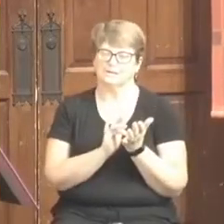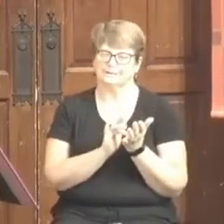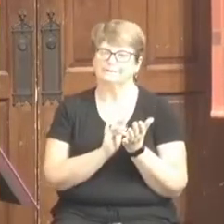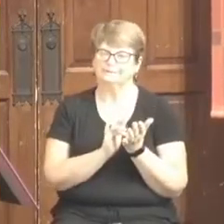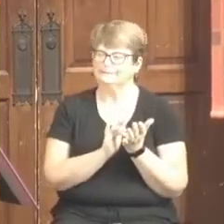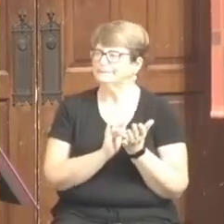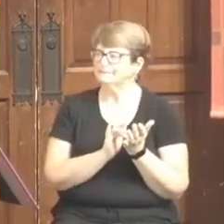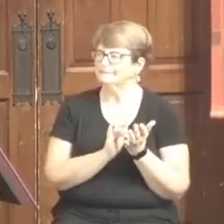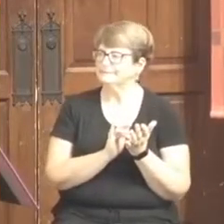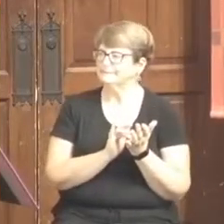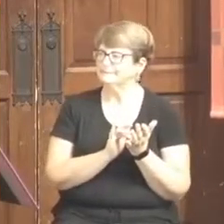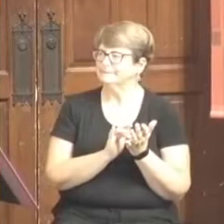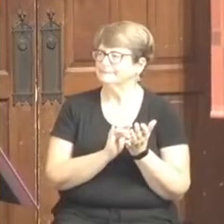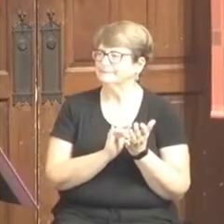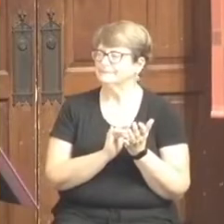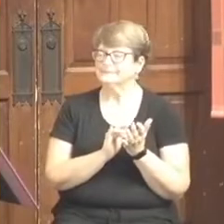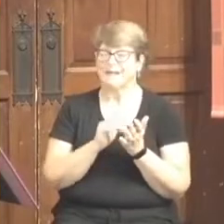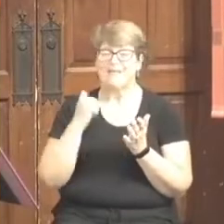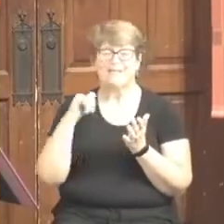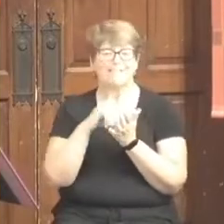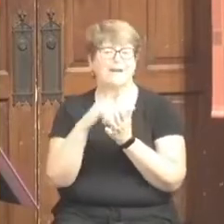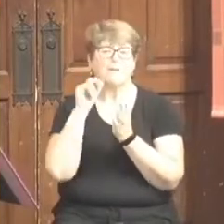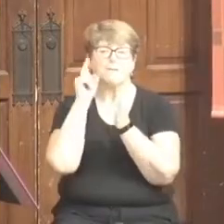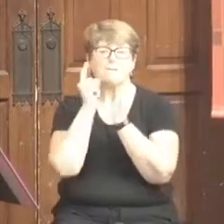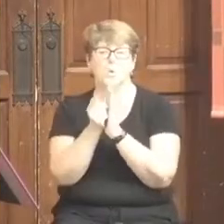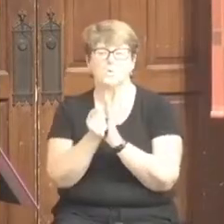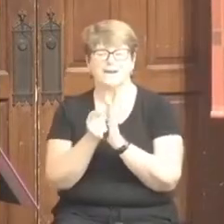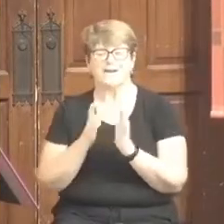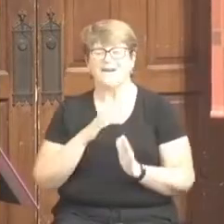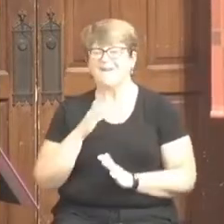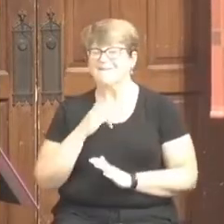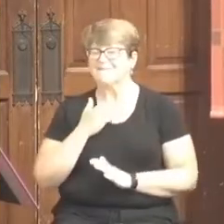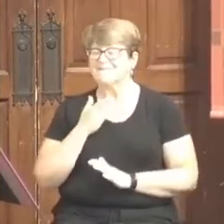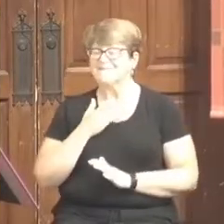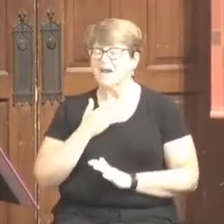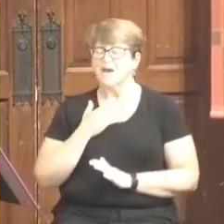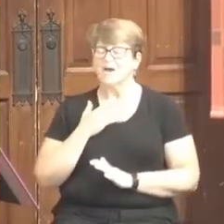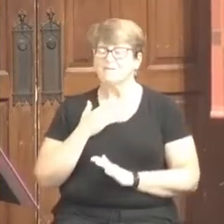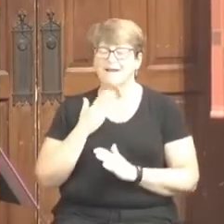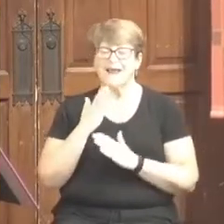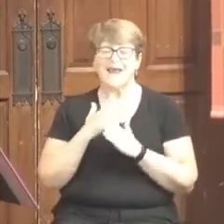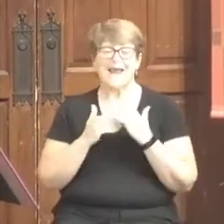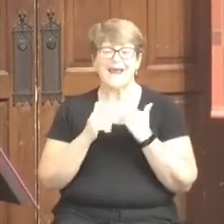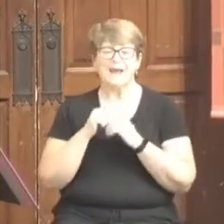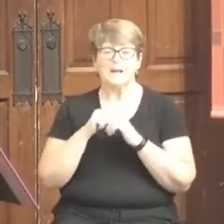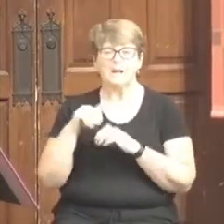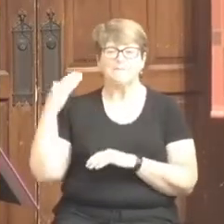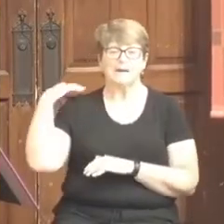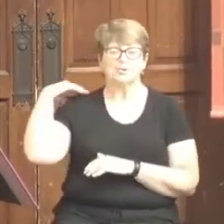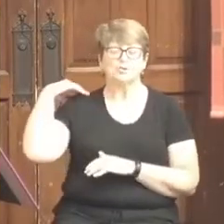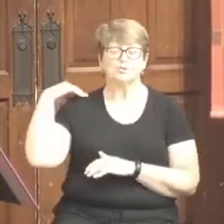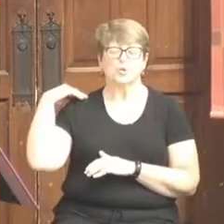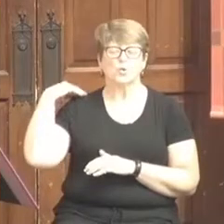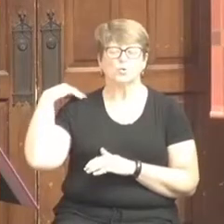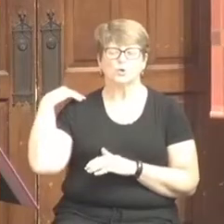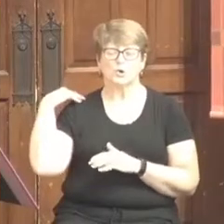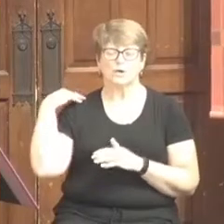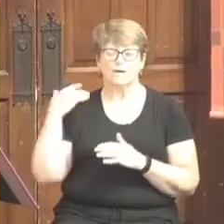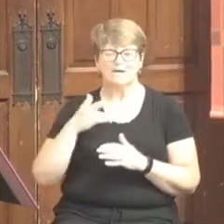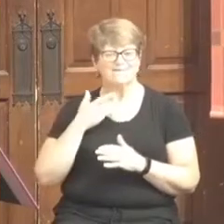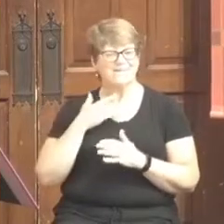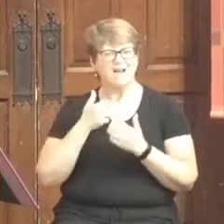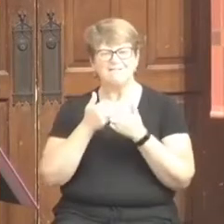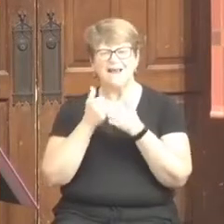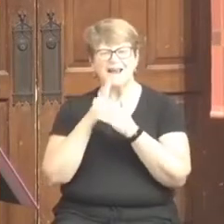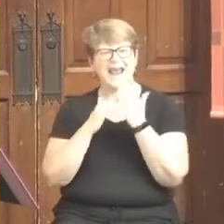At a particular moment, I felt this hand on my shoulder. It felt like the hand of